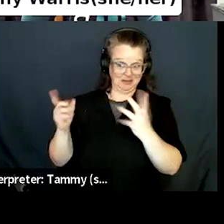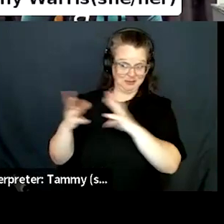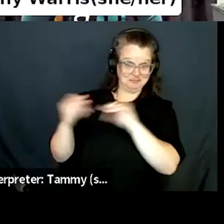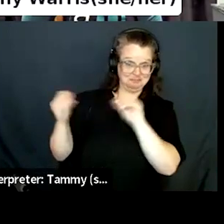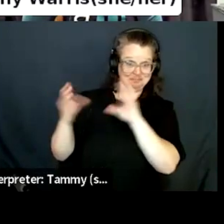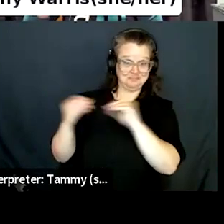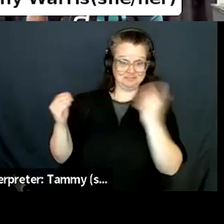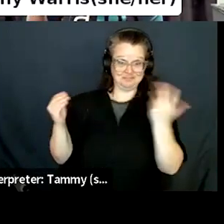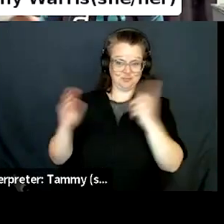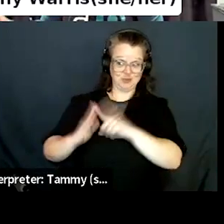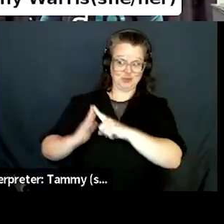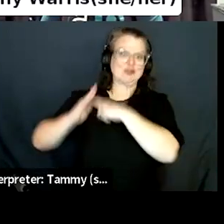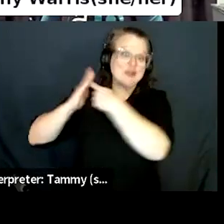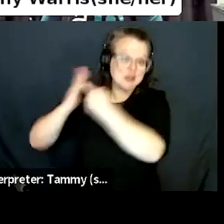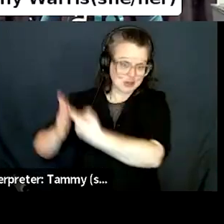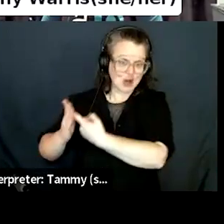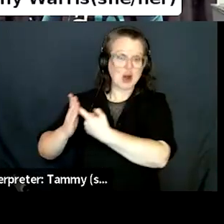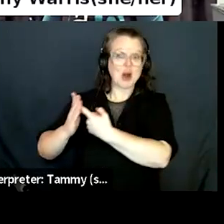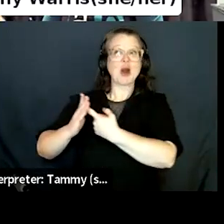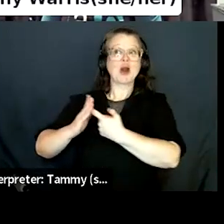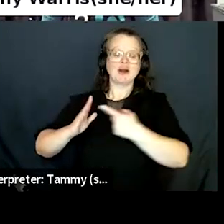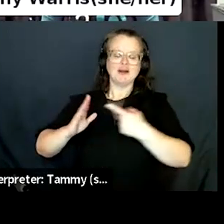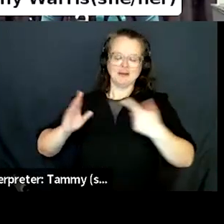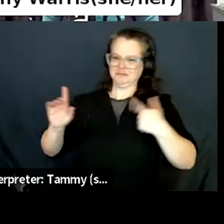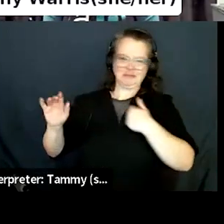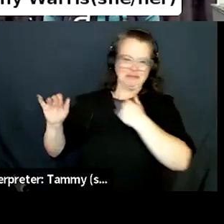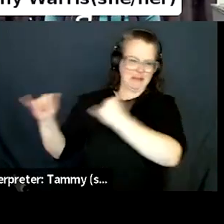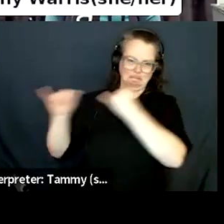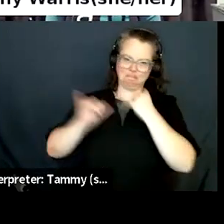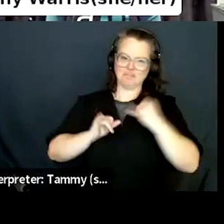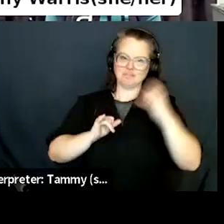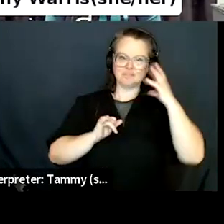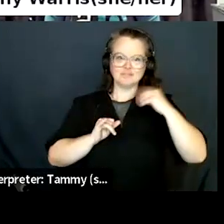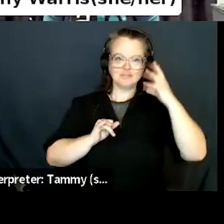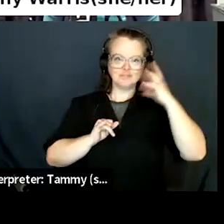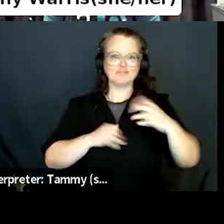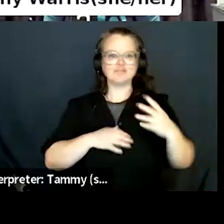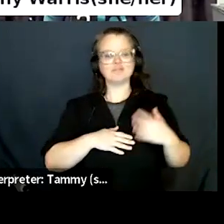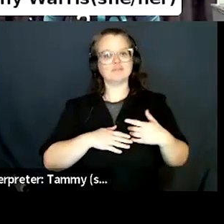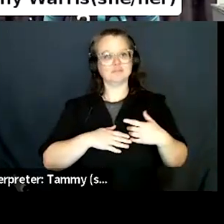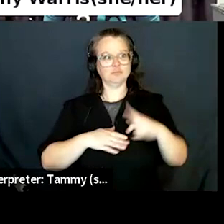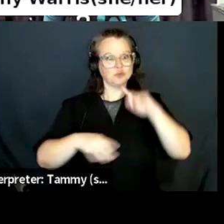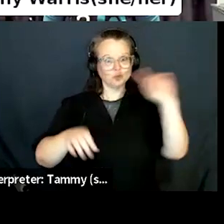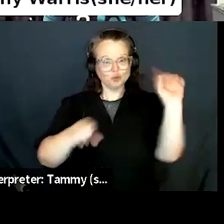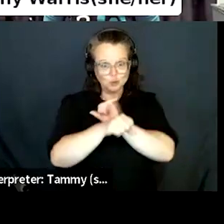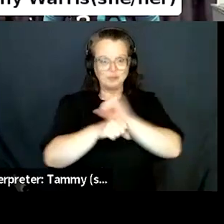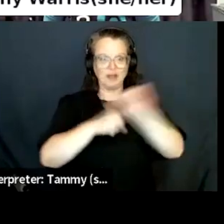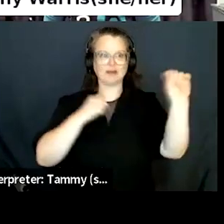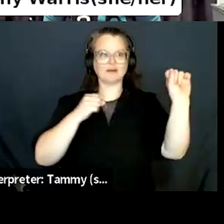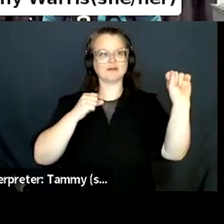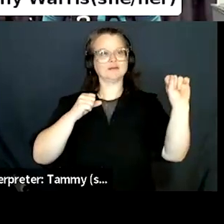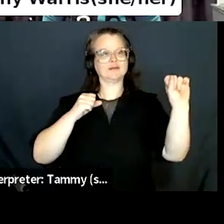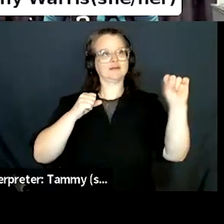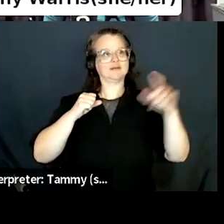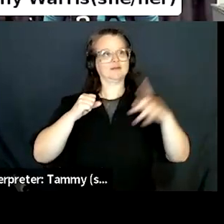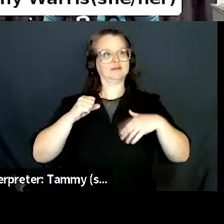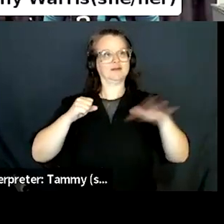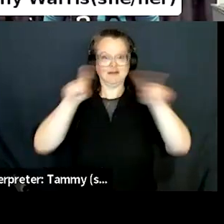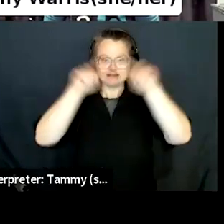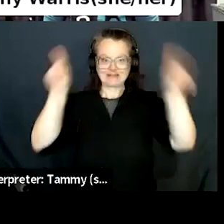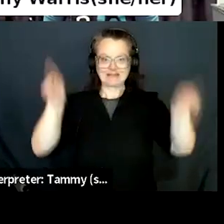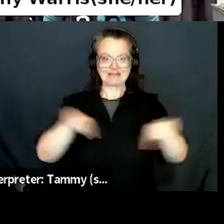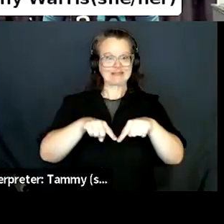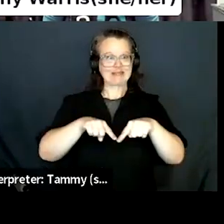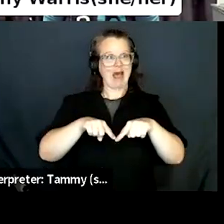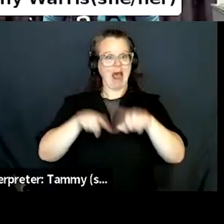reached out right away, once, once we were open and reps were visiting, uh, that was easier, but often I found that, yeah, I would just have